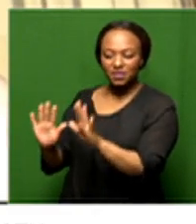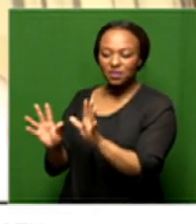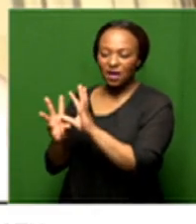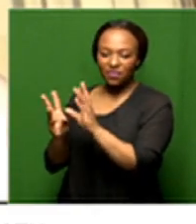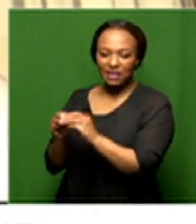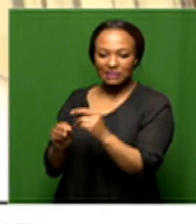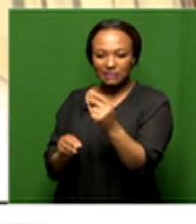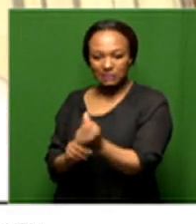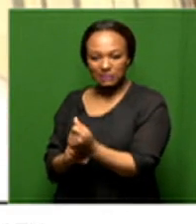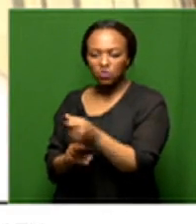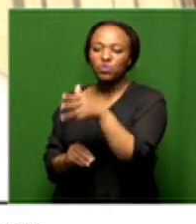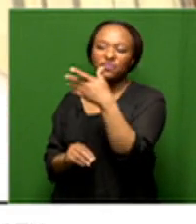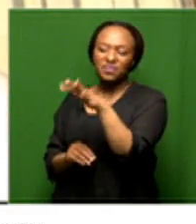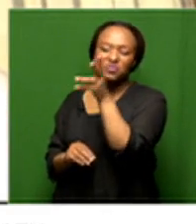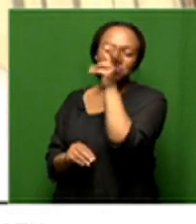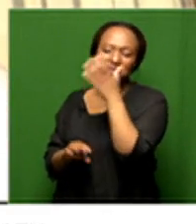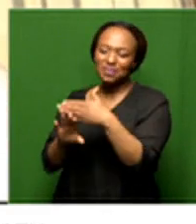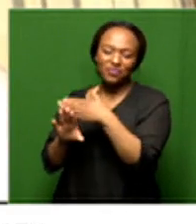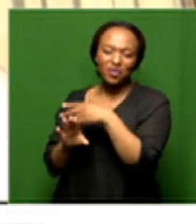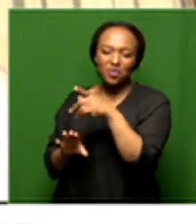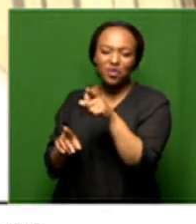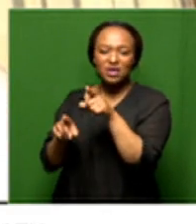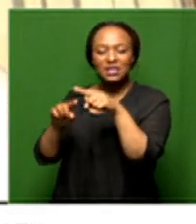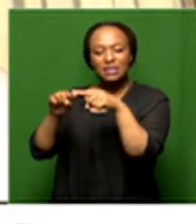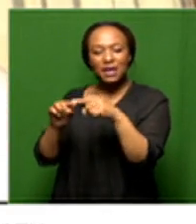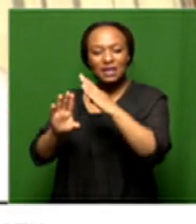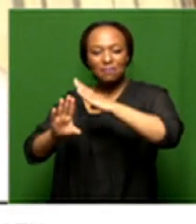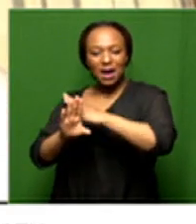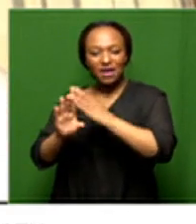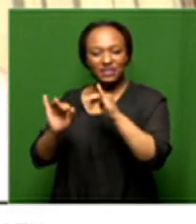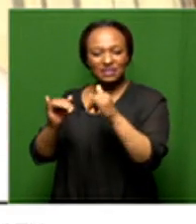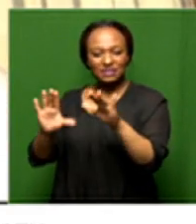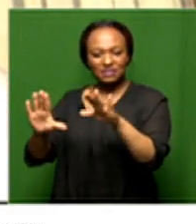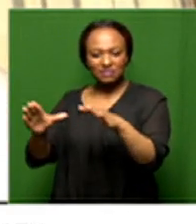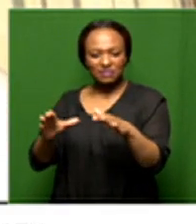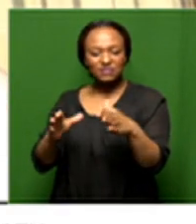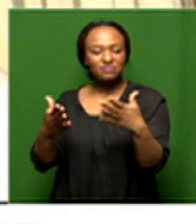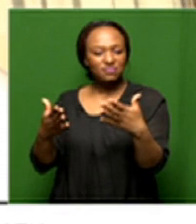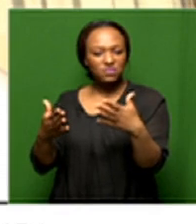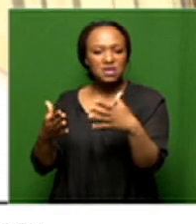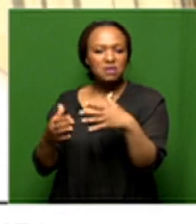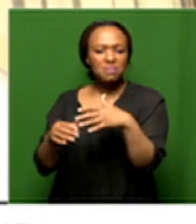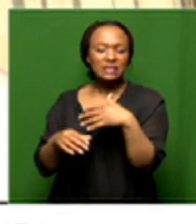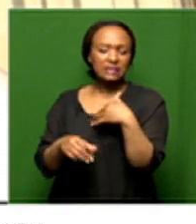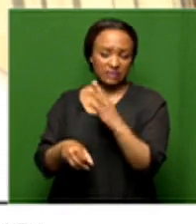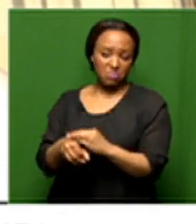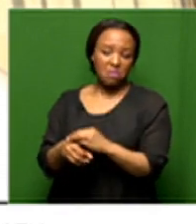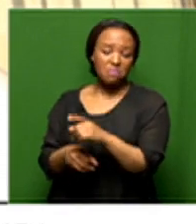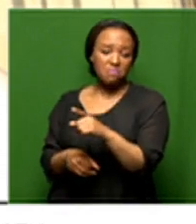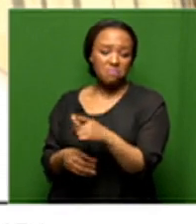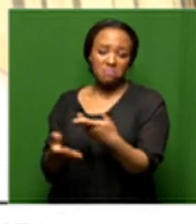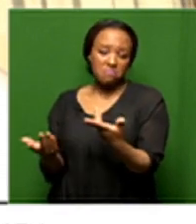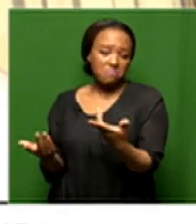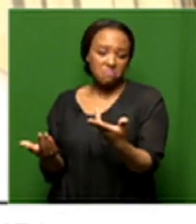unfortunately we have heard before and depending on the private sector is something that that i think a lot of people are taking issue with as well is that we